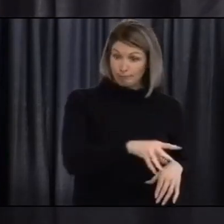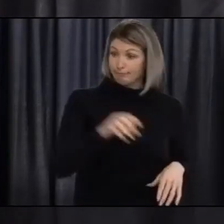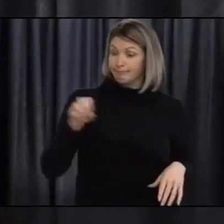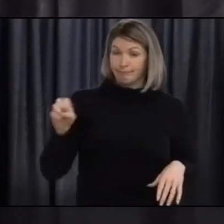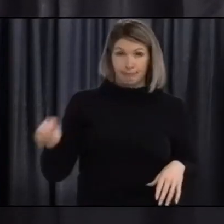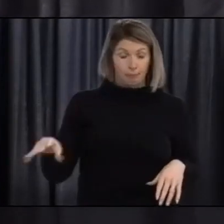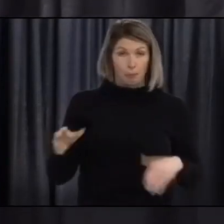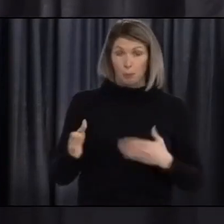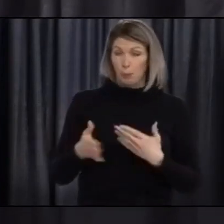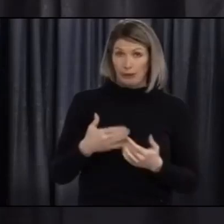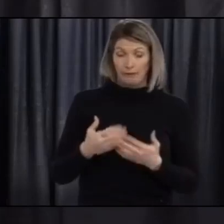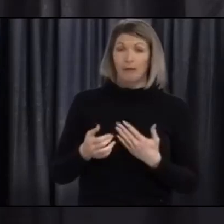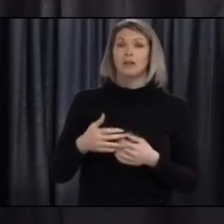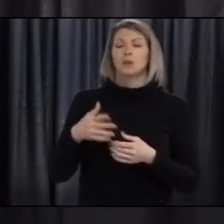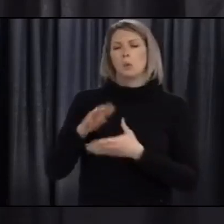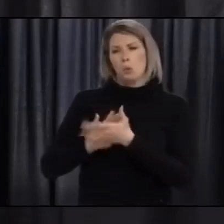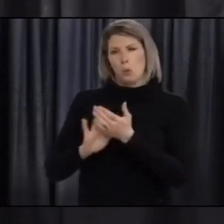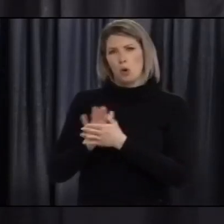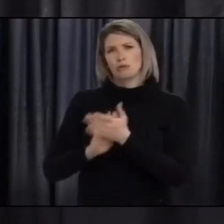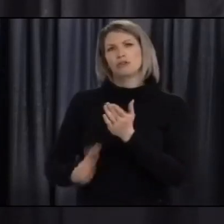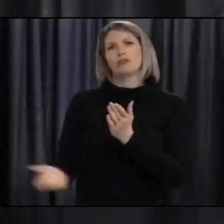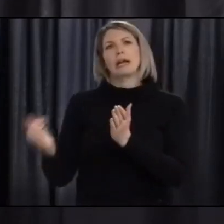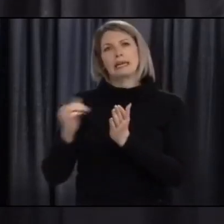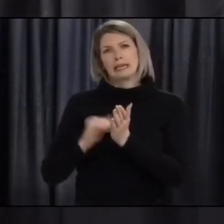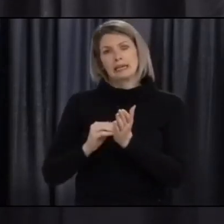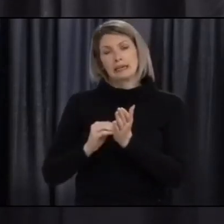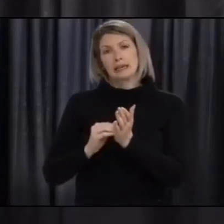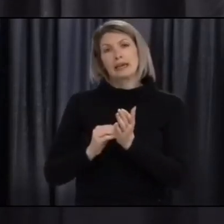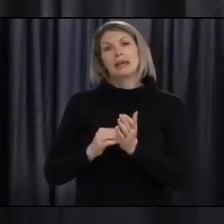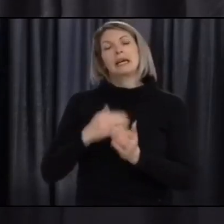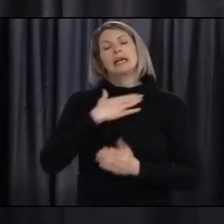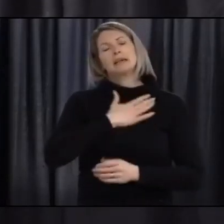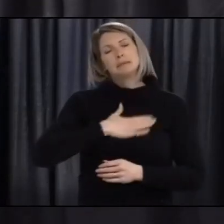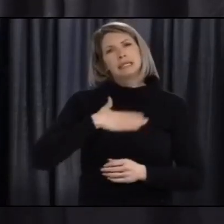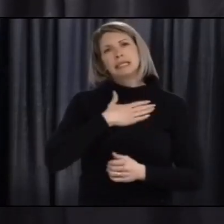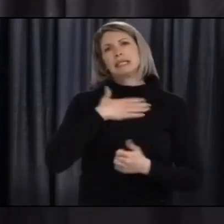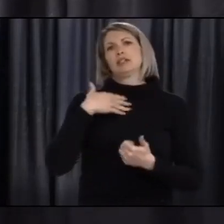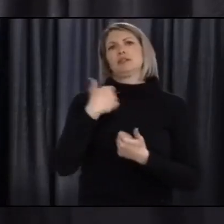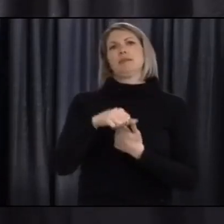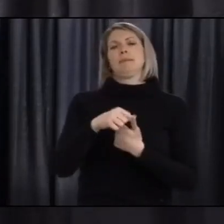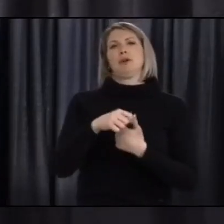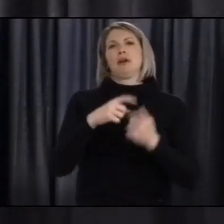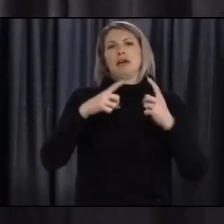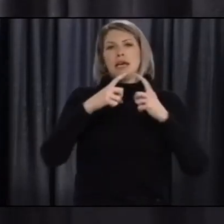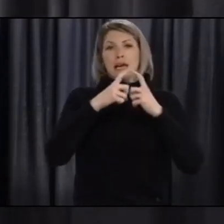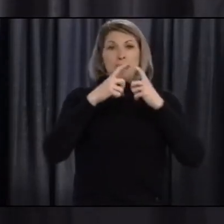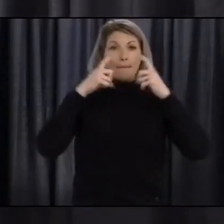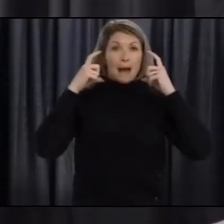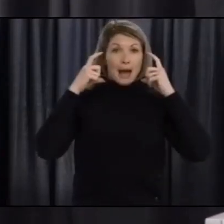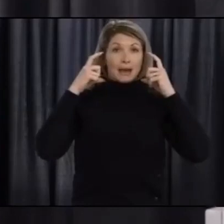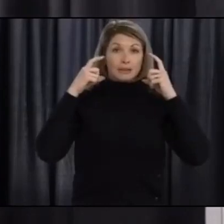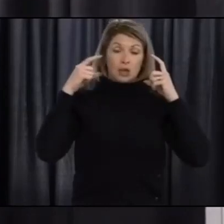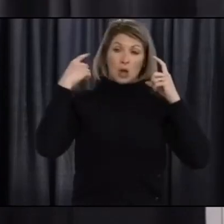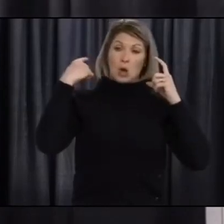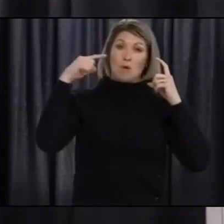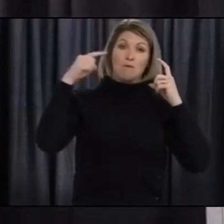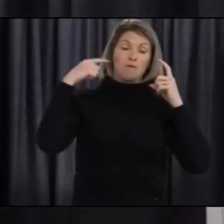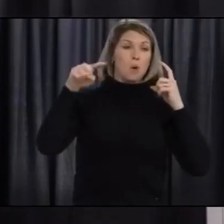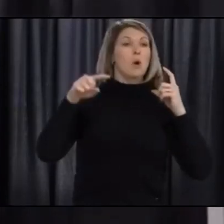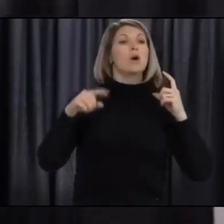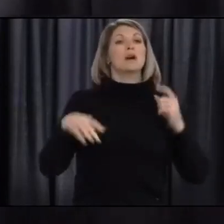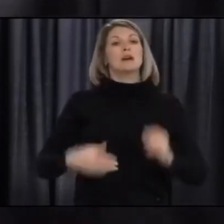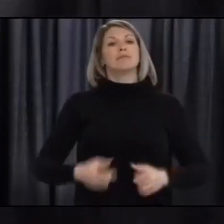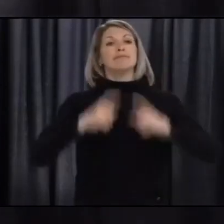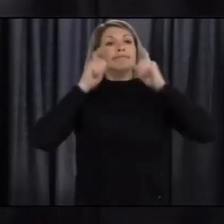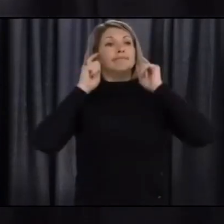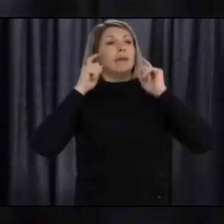As a final note, please remember that wearing a mask is not a replacement for the proven public health measures of